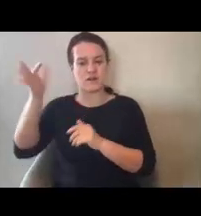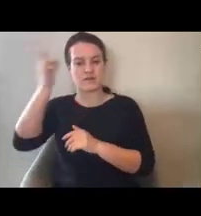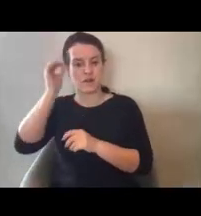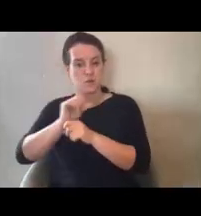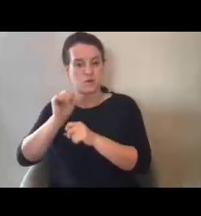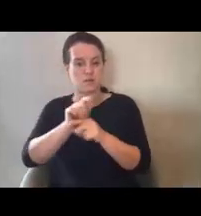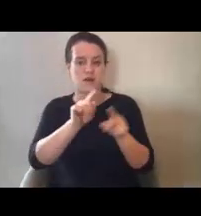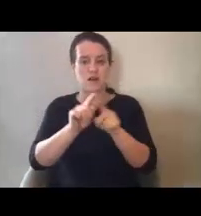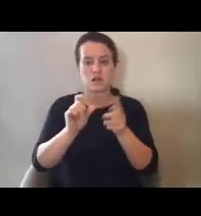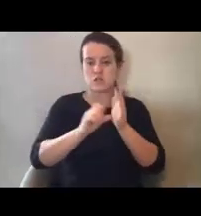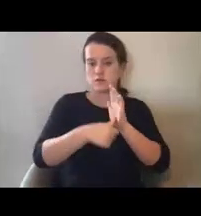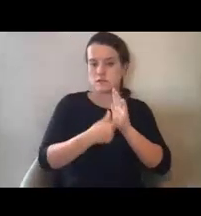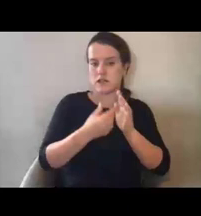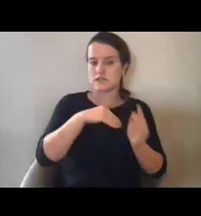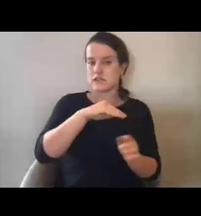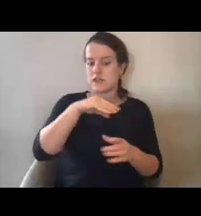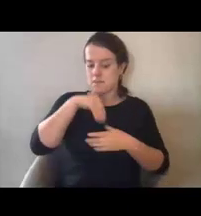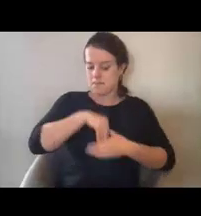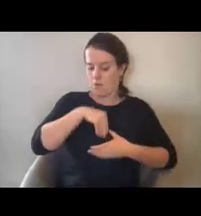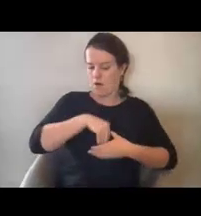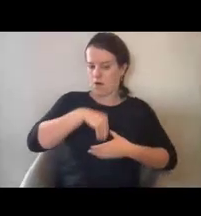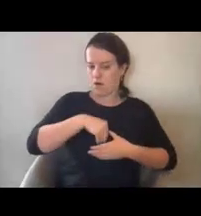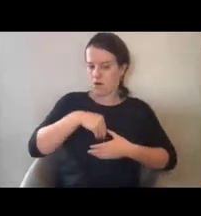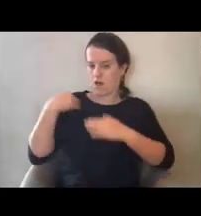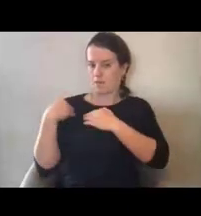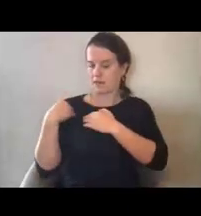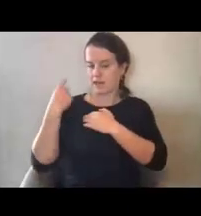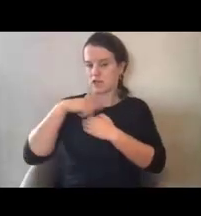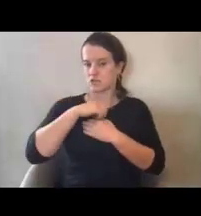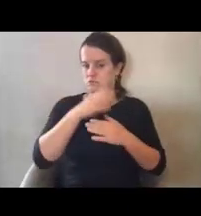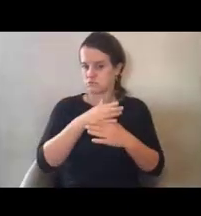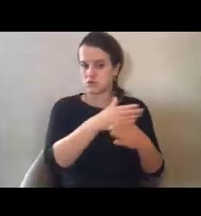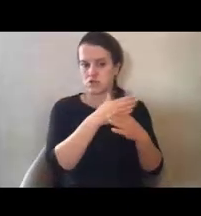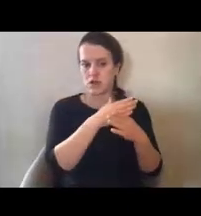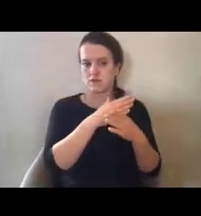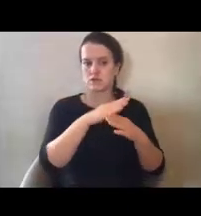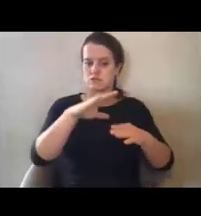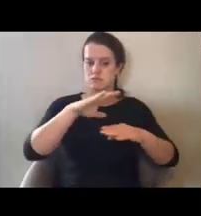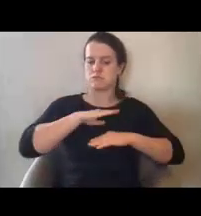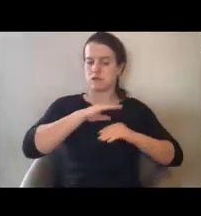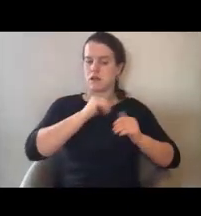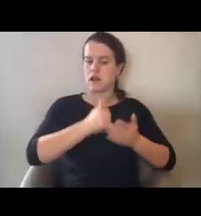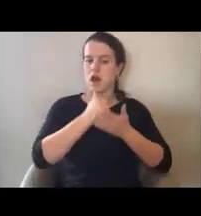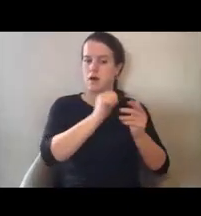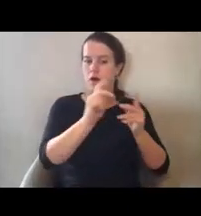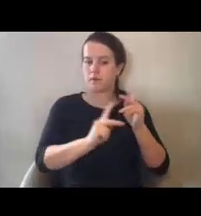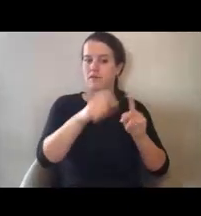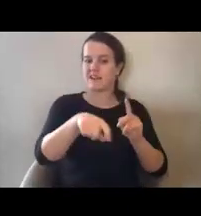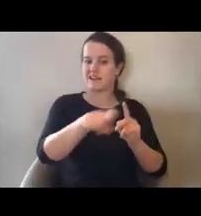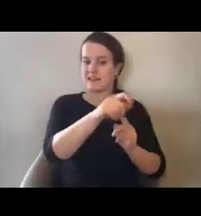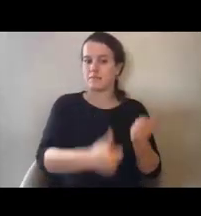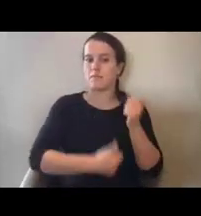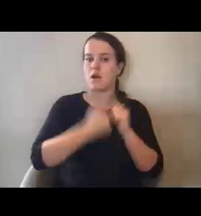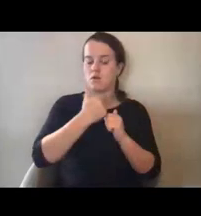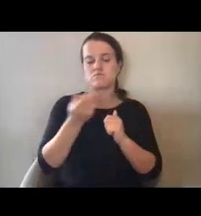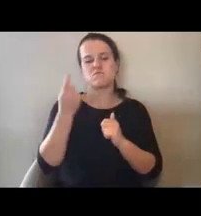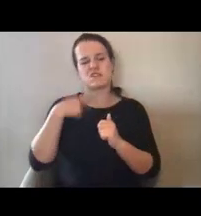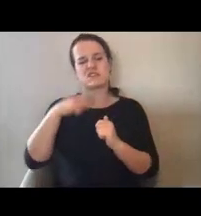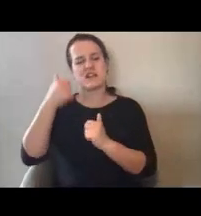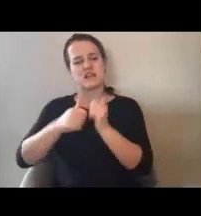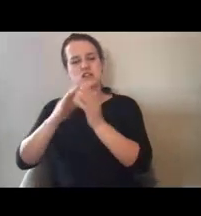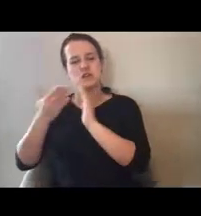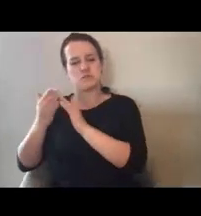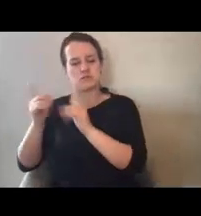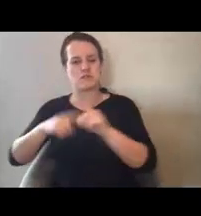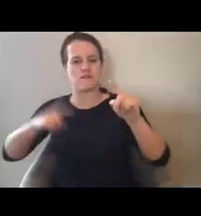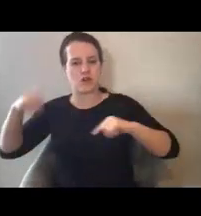obligation we all share to ensure that we're reaching those that need our help the most. We know that every community is diverse with varying needs